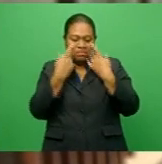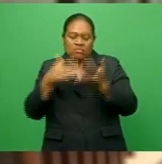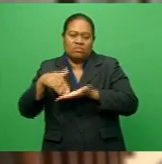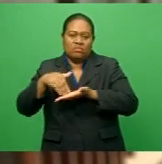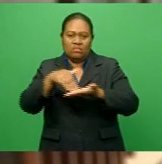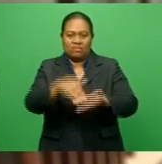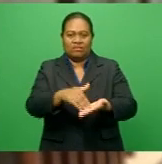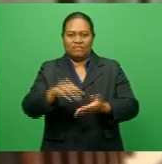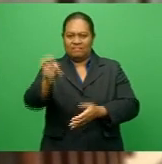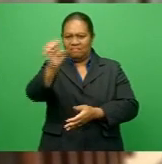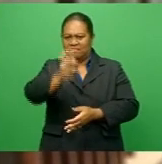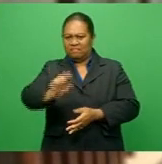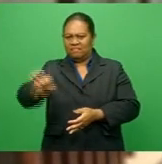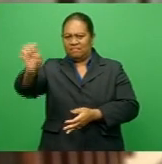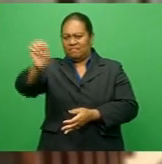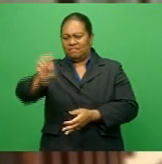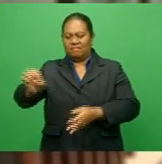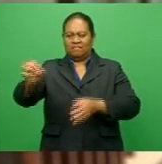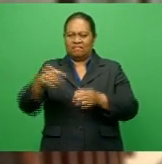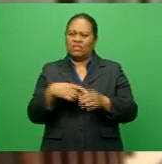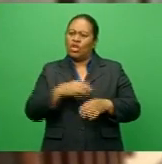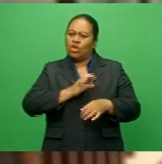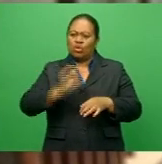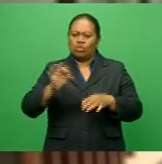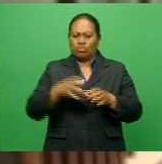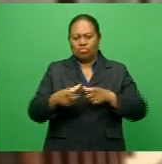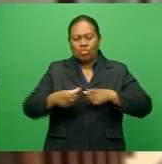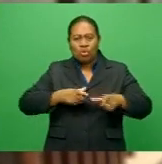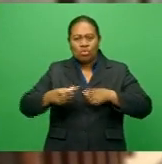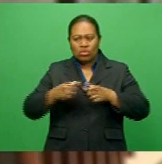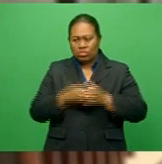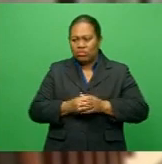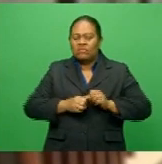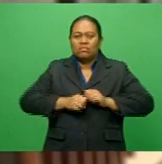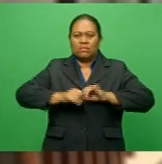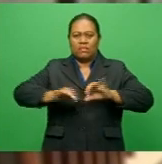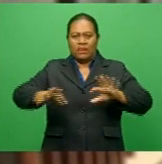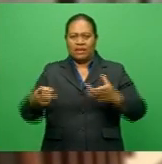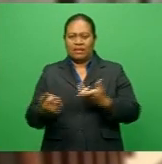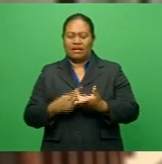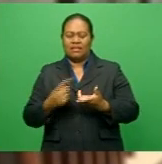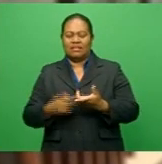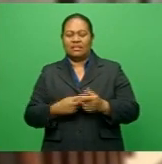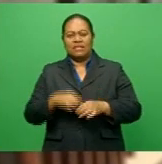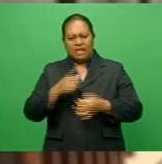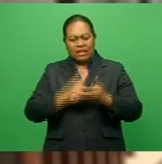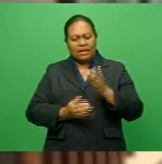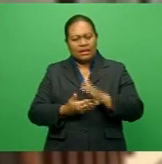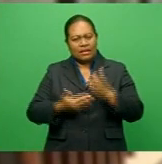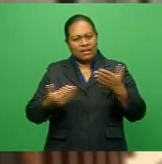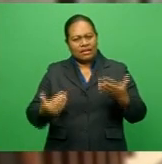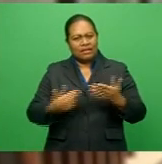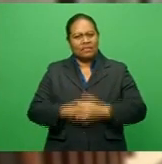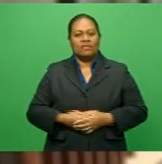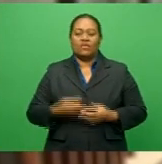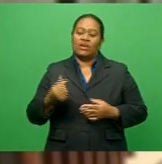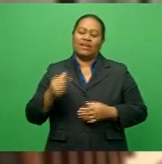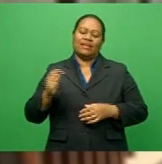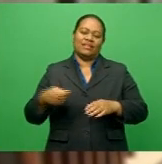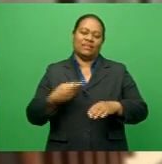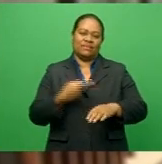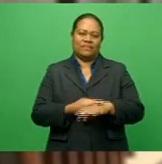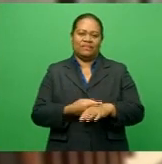to boost the euro despite widespread expectation. The European Central Bank will enhance its quantitative easing next week.